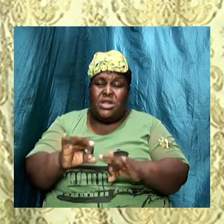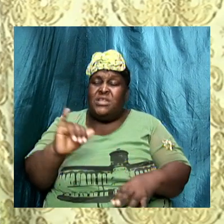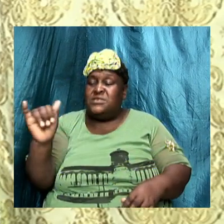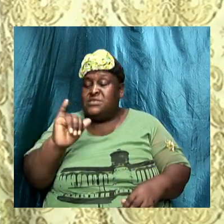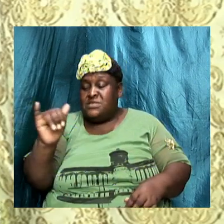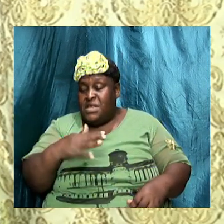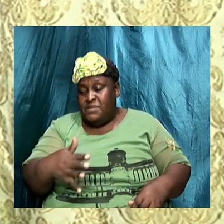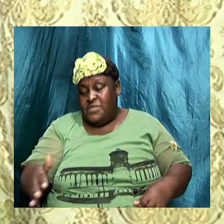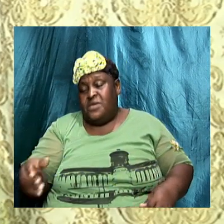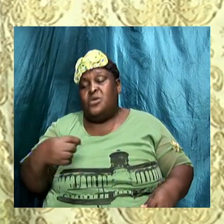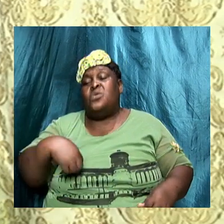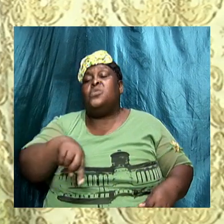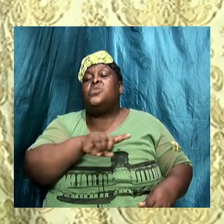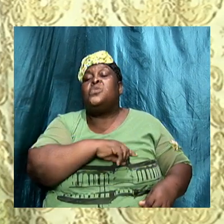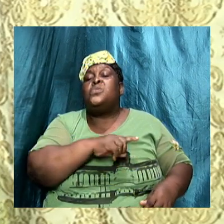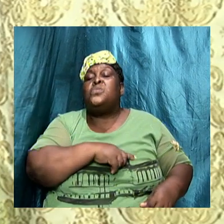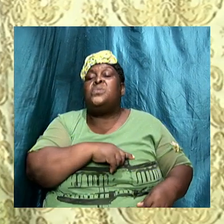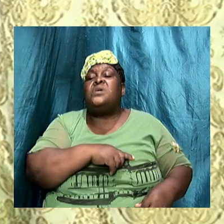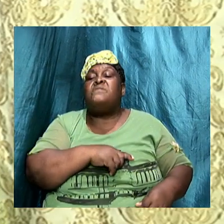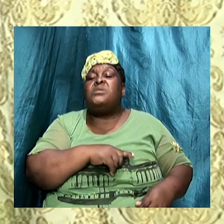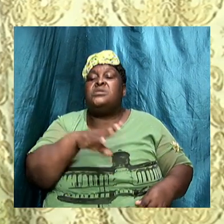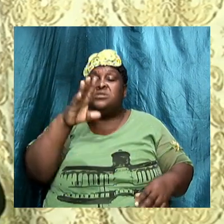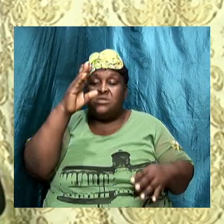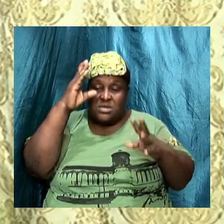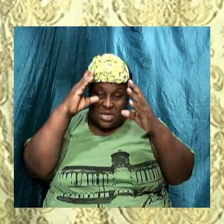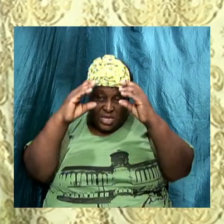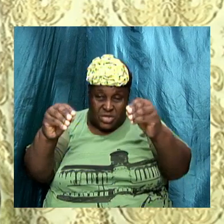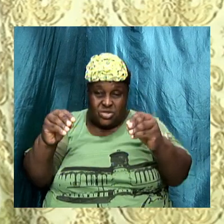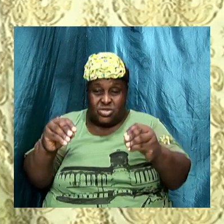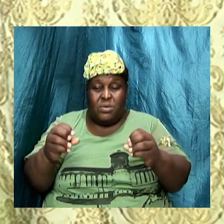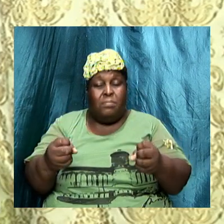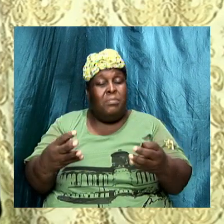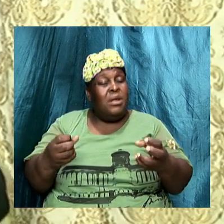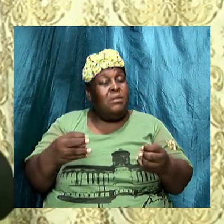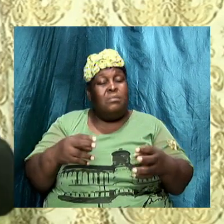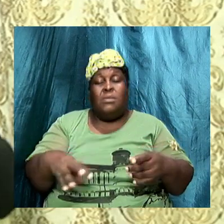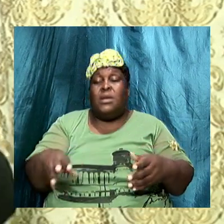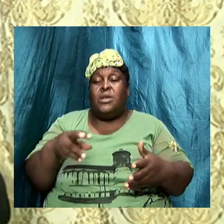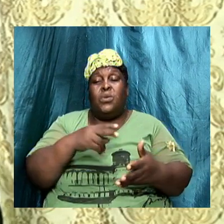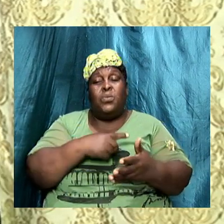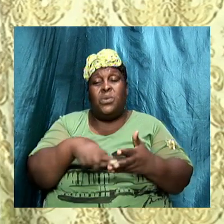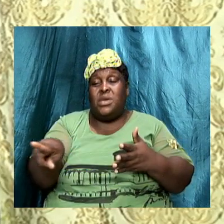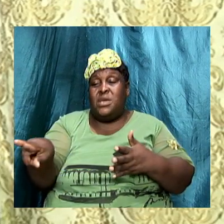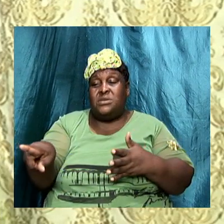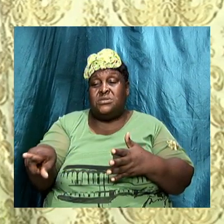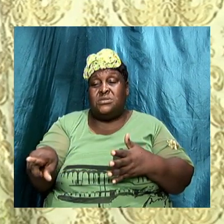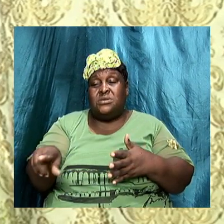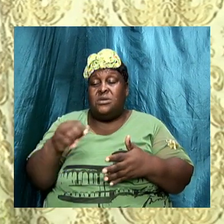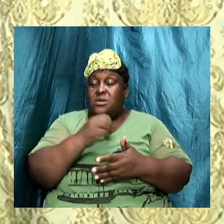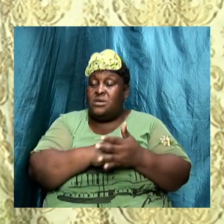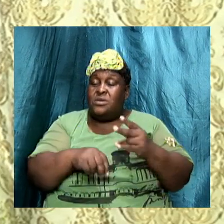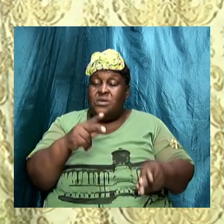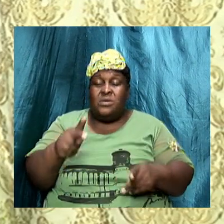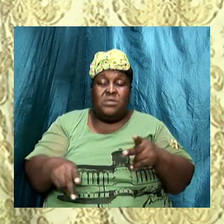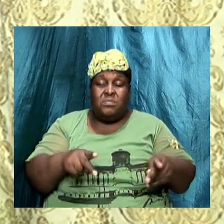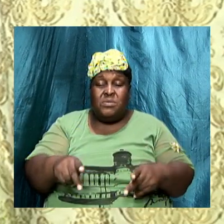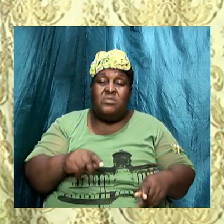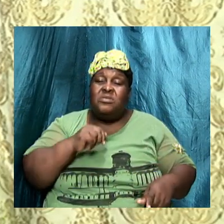have been talking about for a couple of weeks now for some folks like we said if it's not written in the Bible